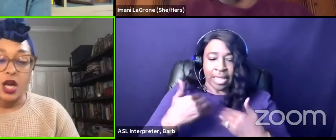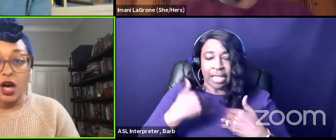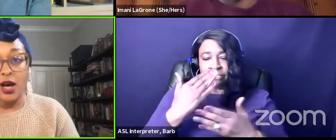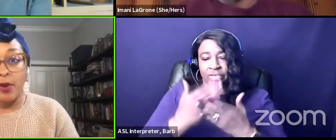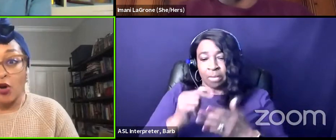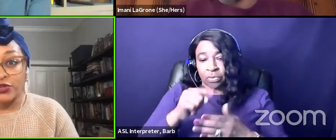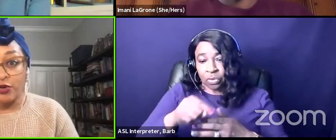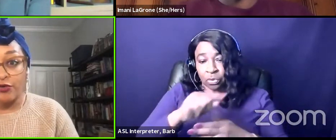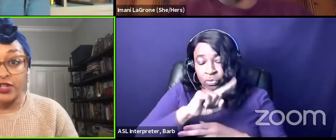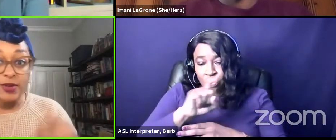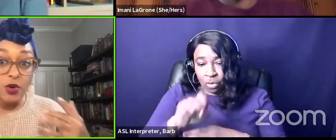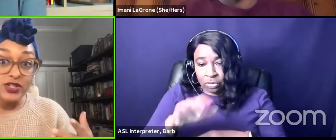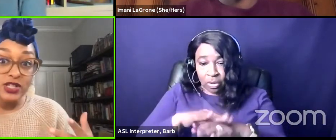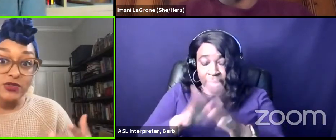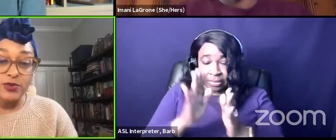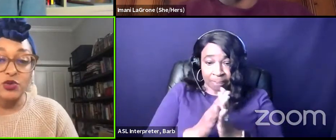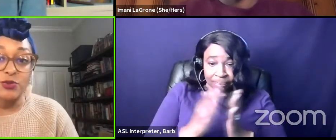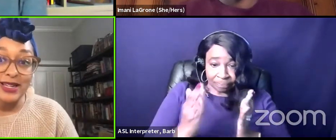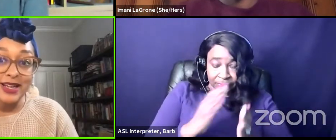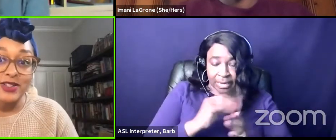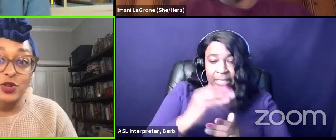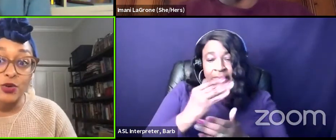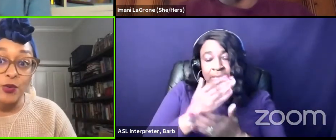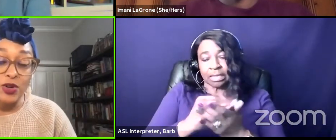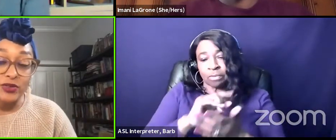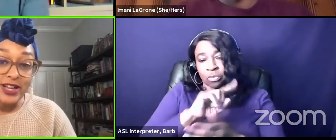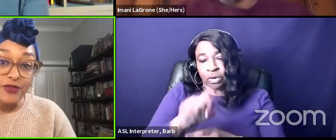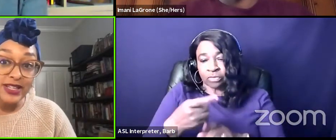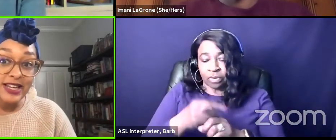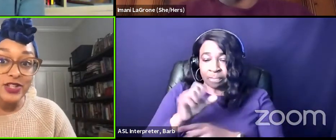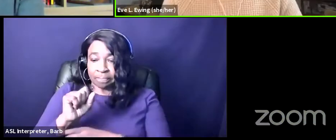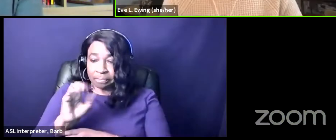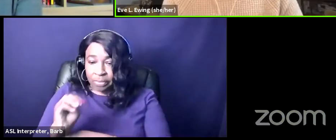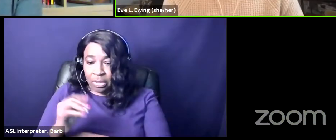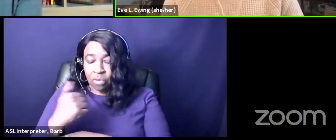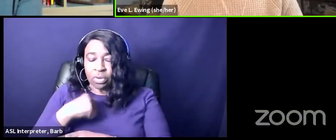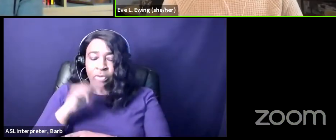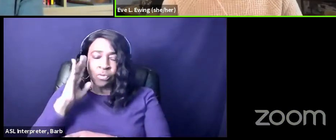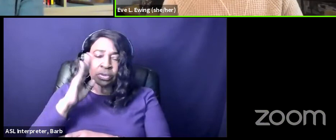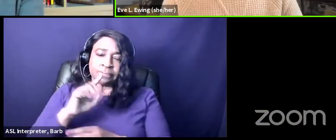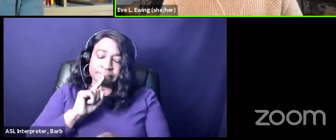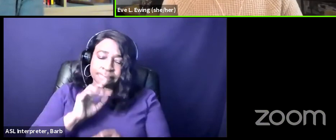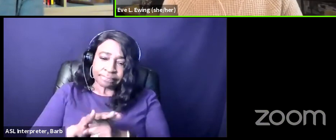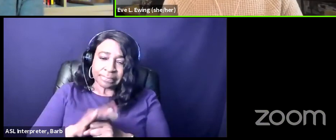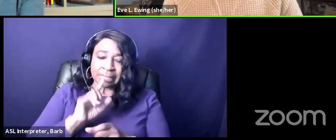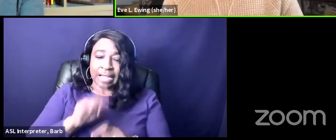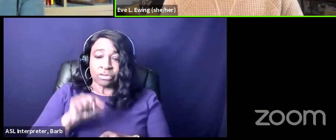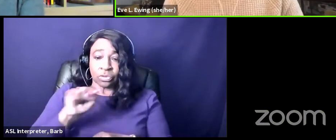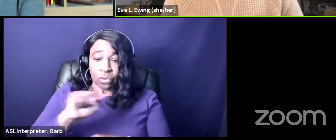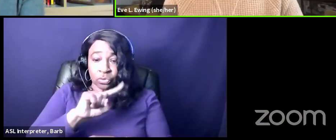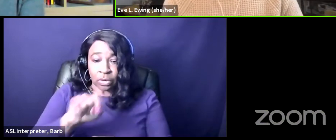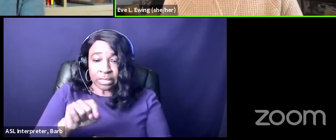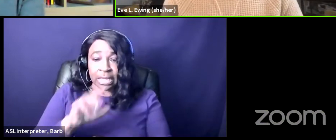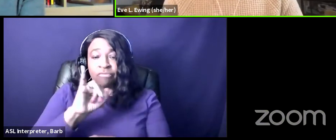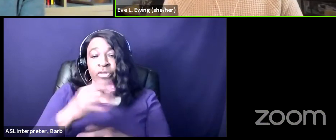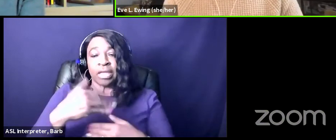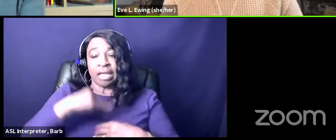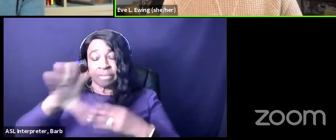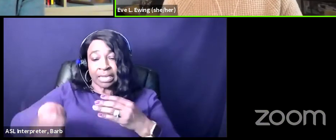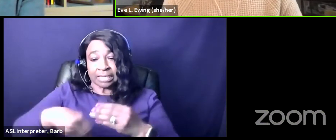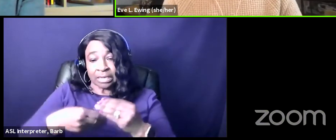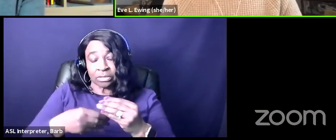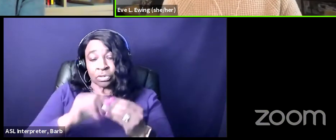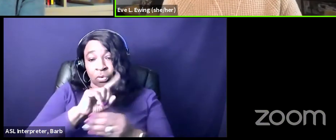the docket um also some of the questions from social media so we'll definitely get to those and if you have additional questions please please please